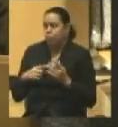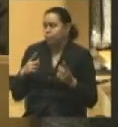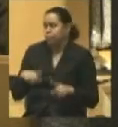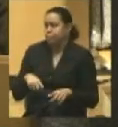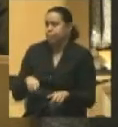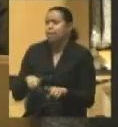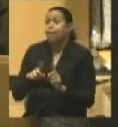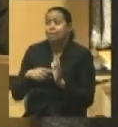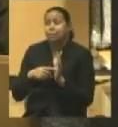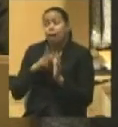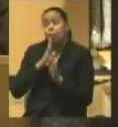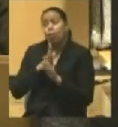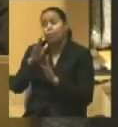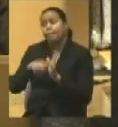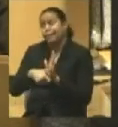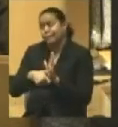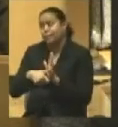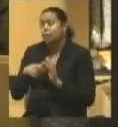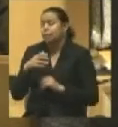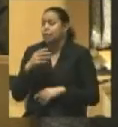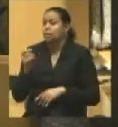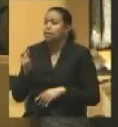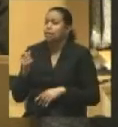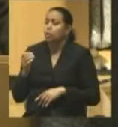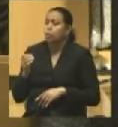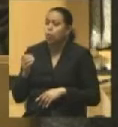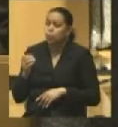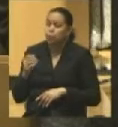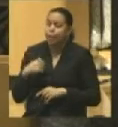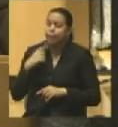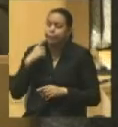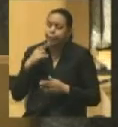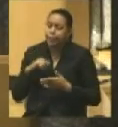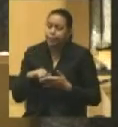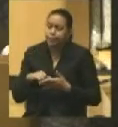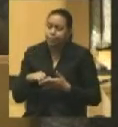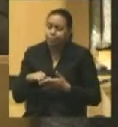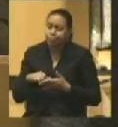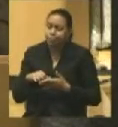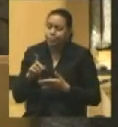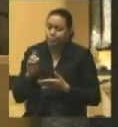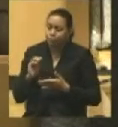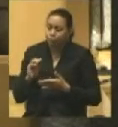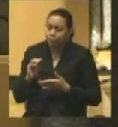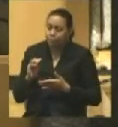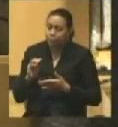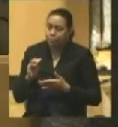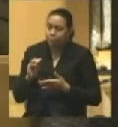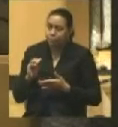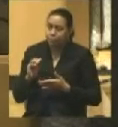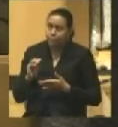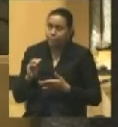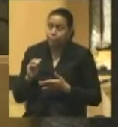but you can overdo it on the one hand. And so if, I think that the, the, uh, Democratic, um,